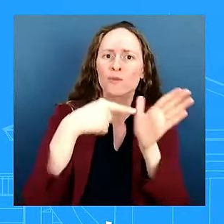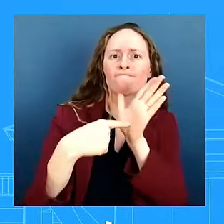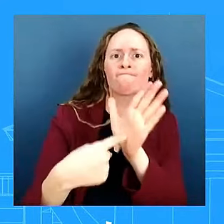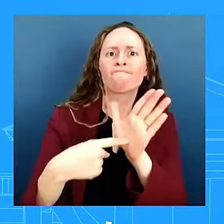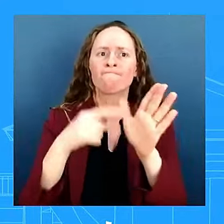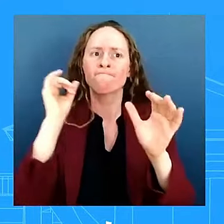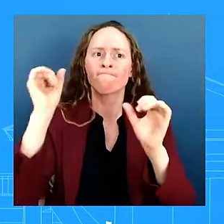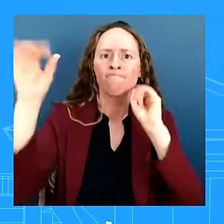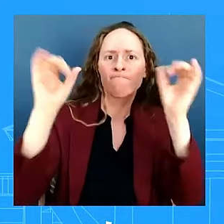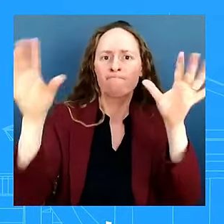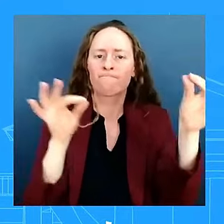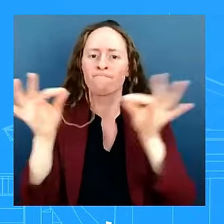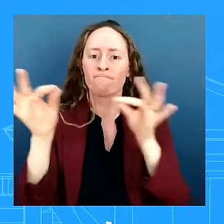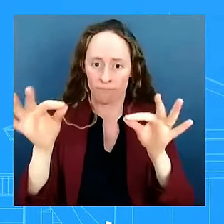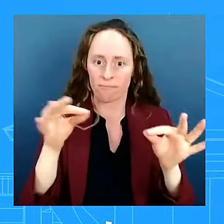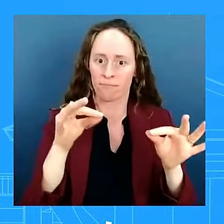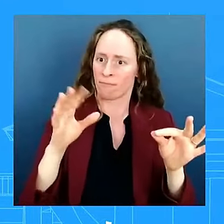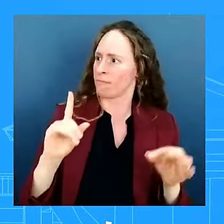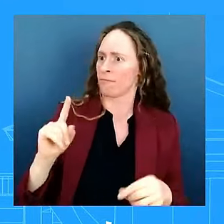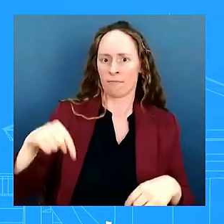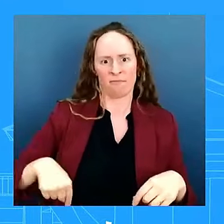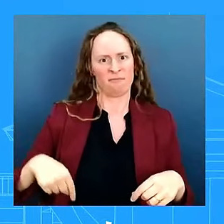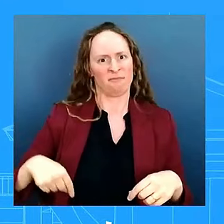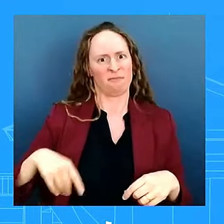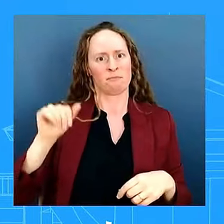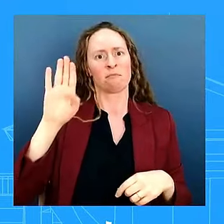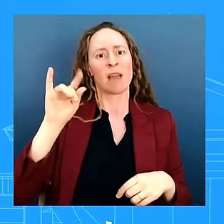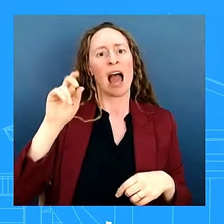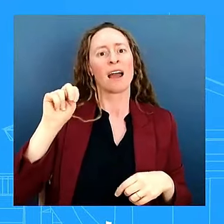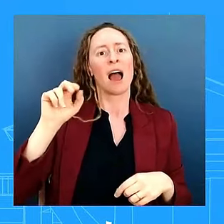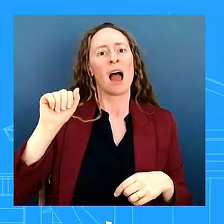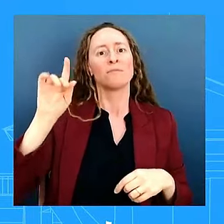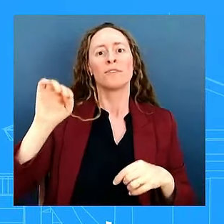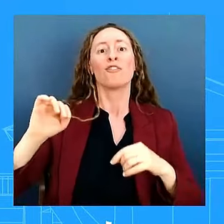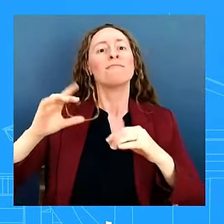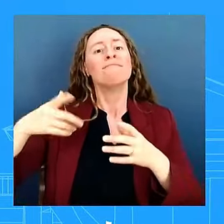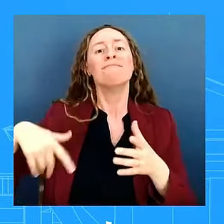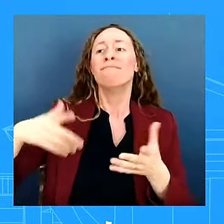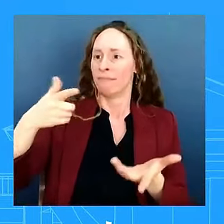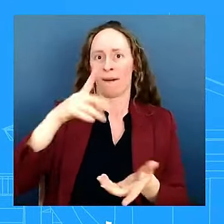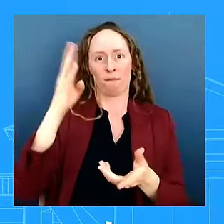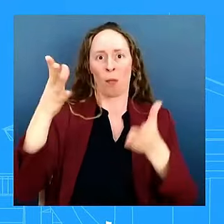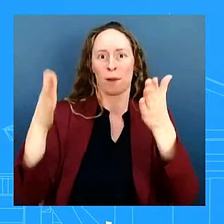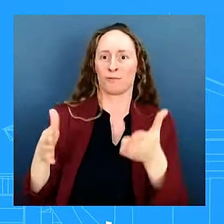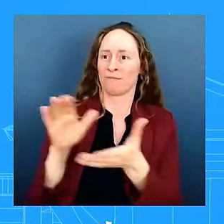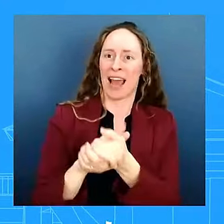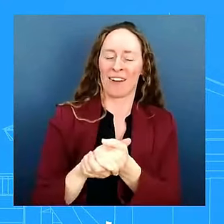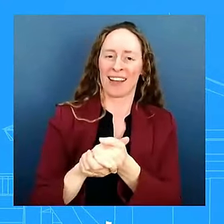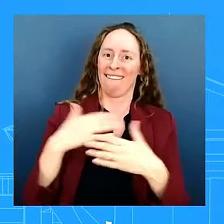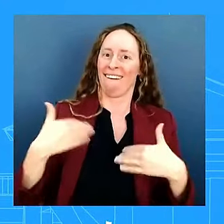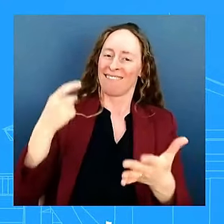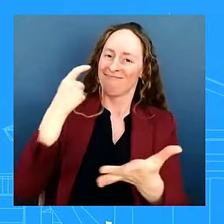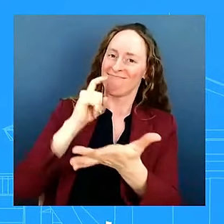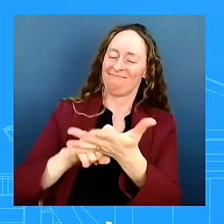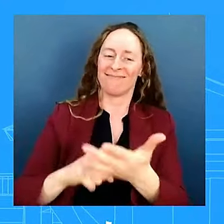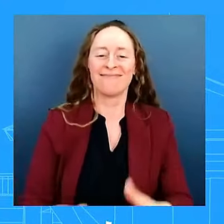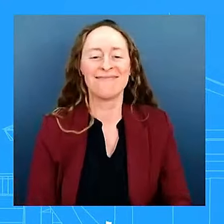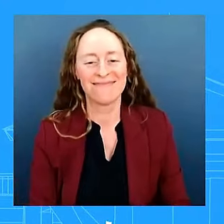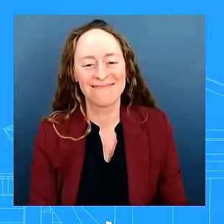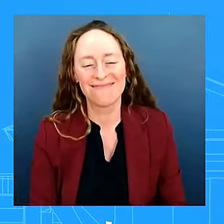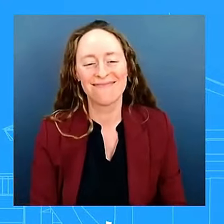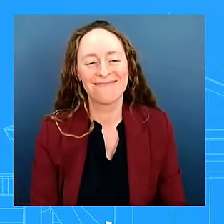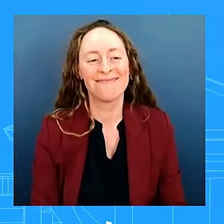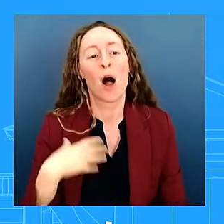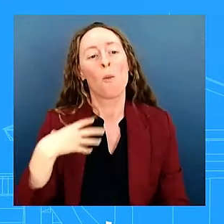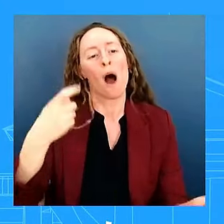i don't know uh but maybe probably not um but anyway kelly you are indispensable member of our team